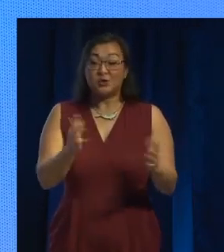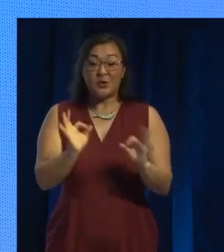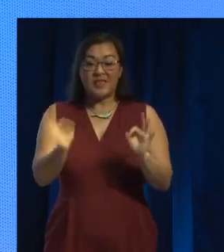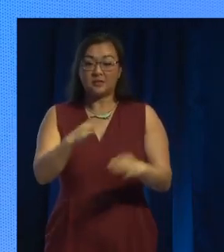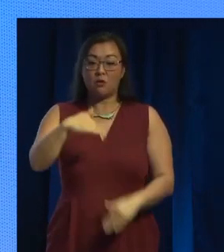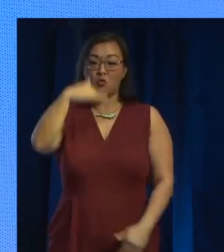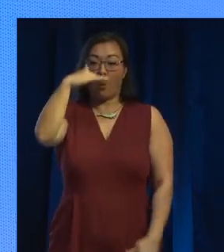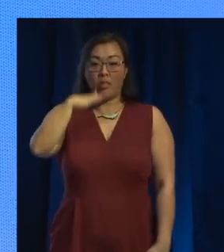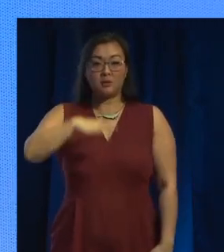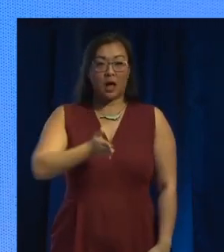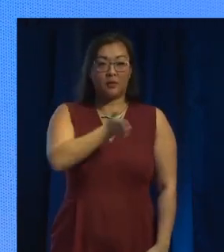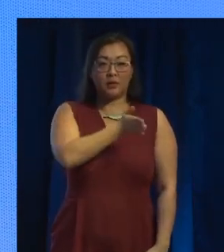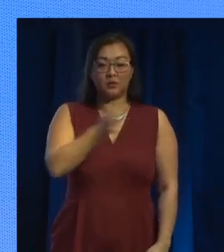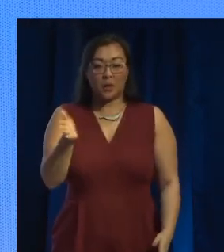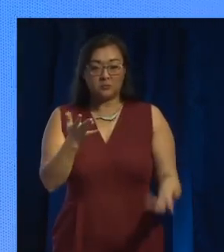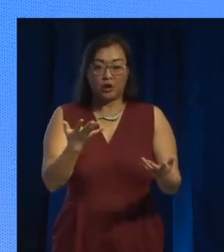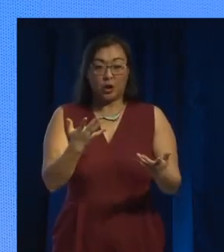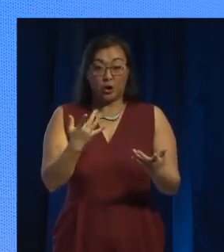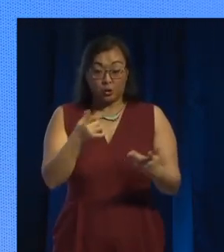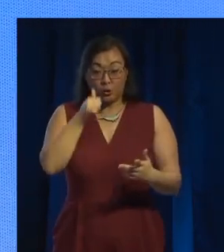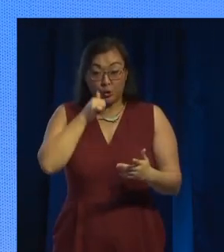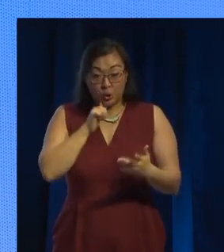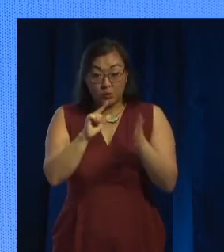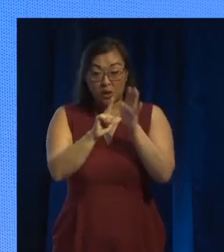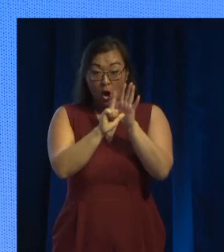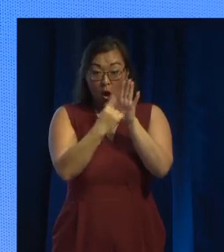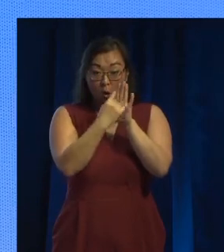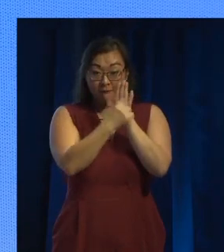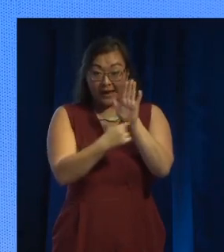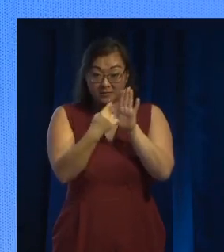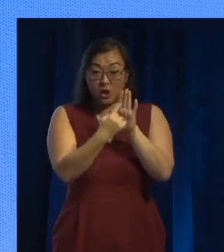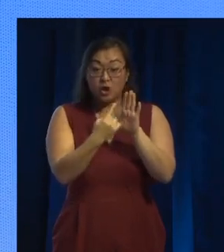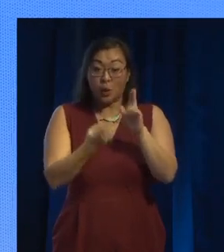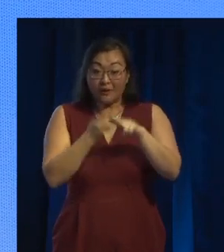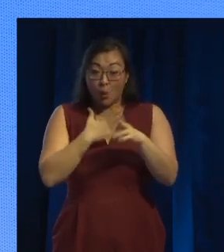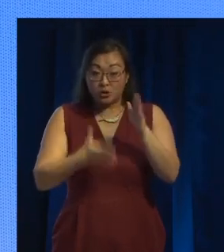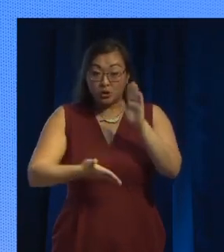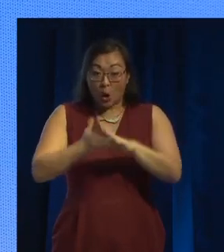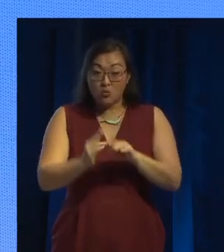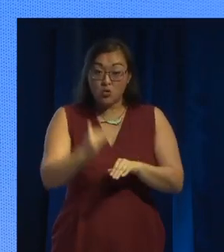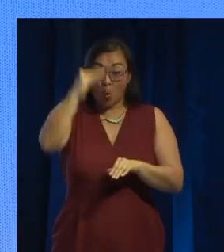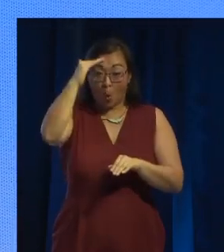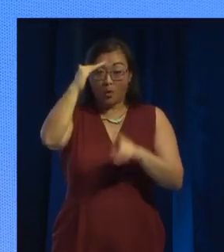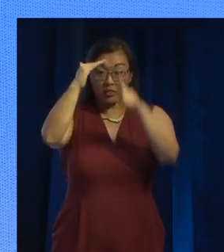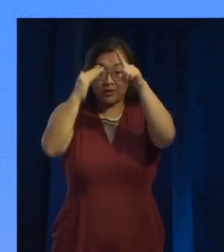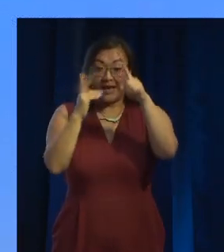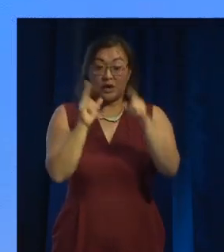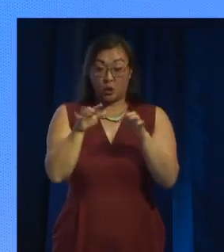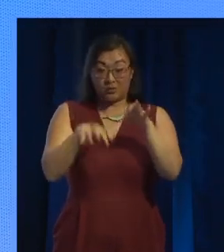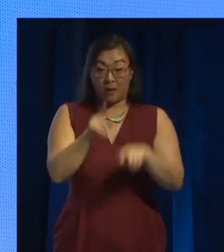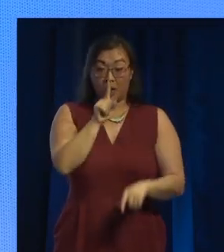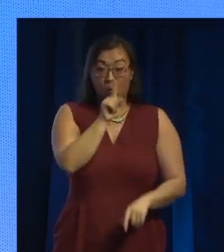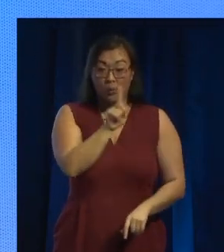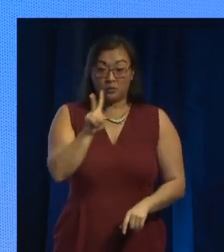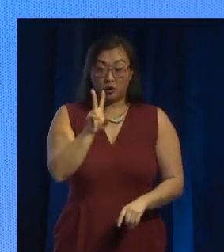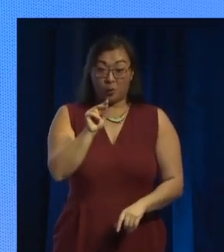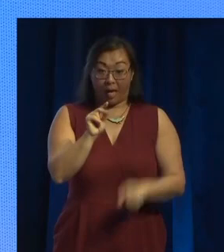directed yourself by the clock face. If you wanted to go north, you'd type 12. Go that way, it's 1, 2, 3, and so on, which